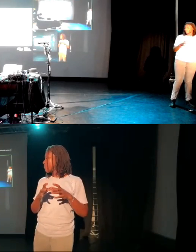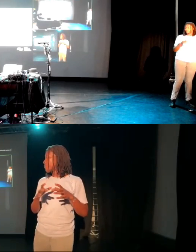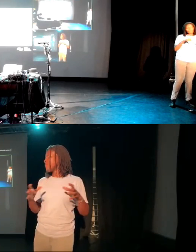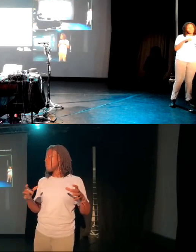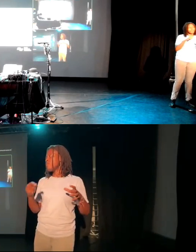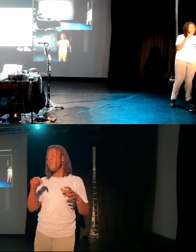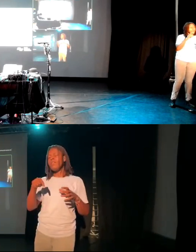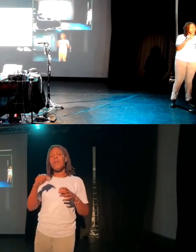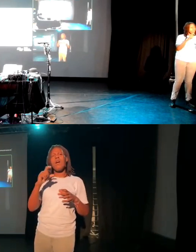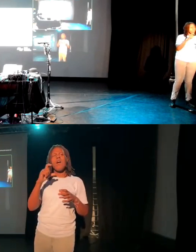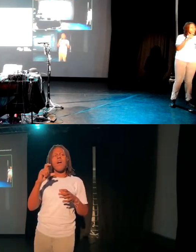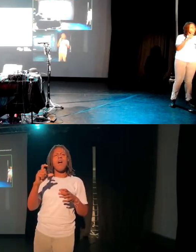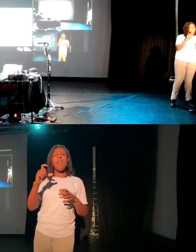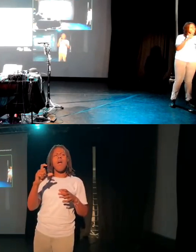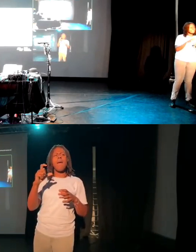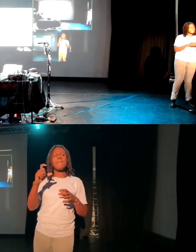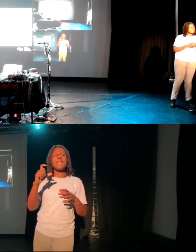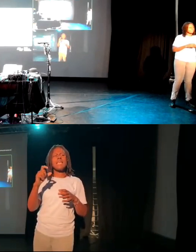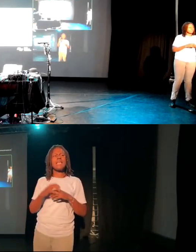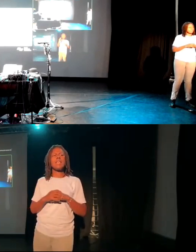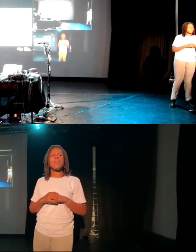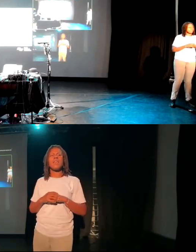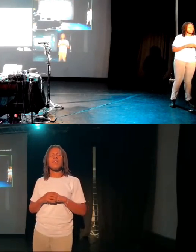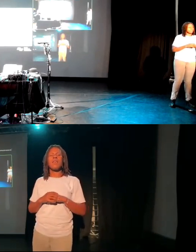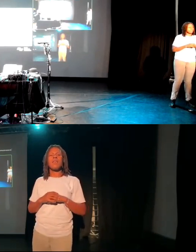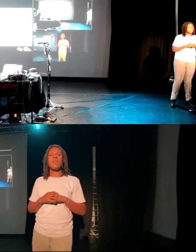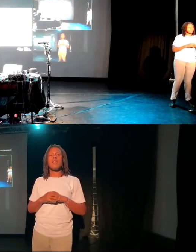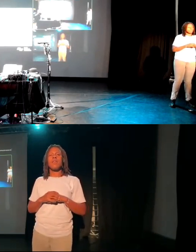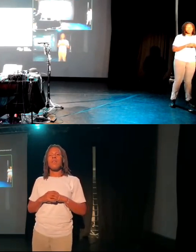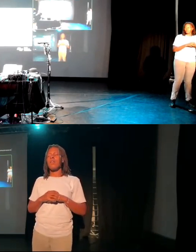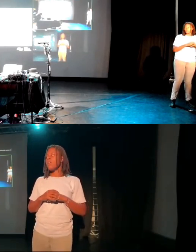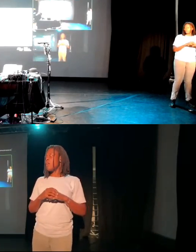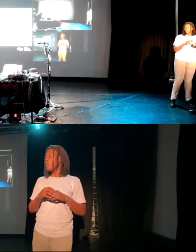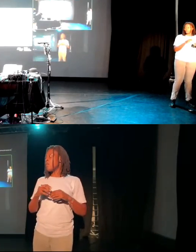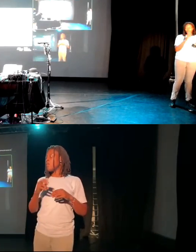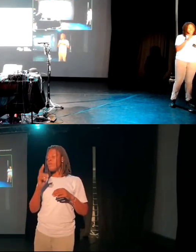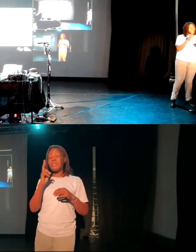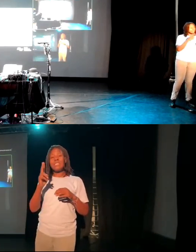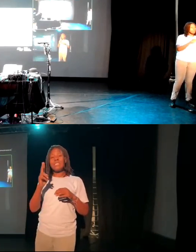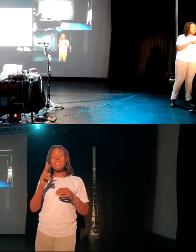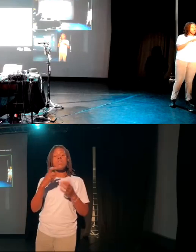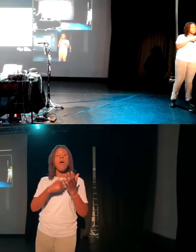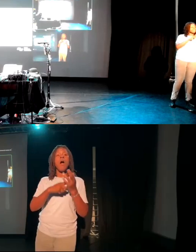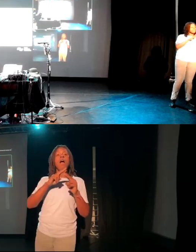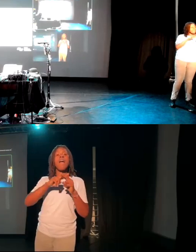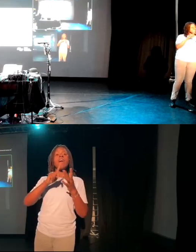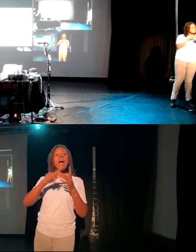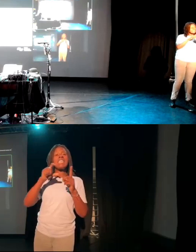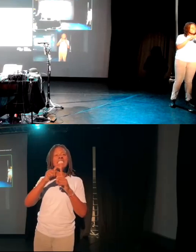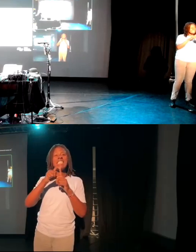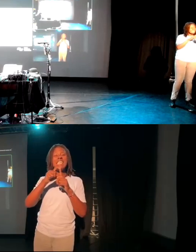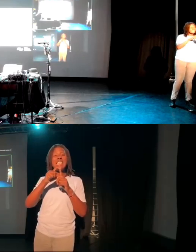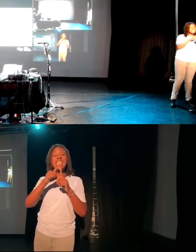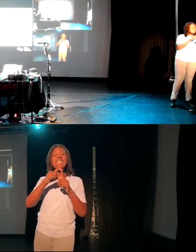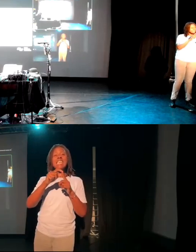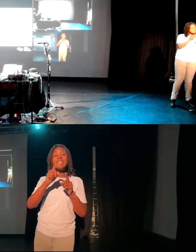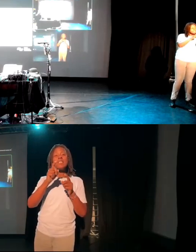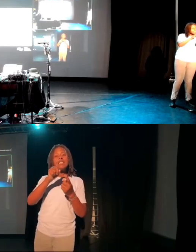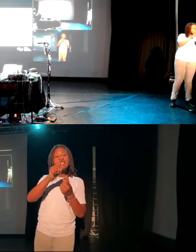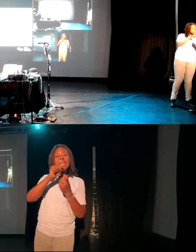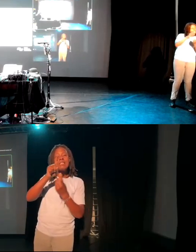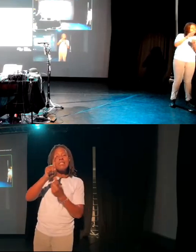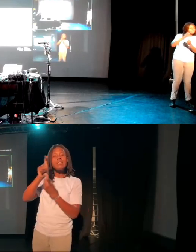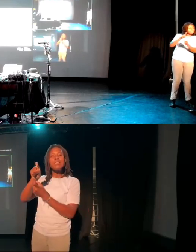can see a light tracking across. And what it does is it then reads each of these RFID sensors in turn. And then we can code up